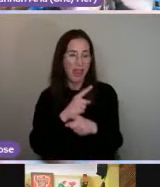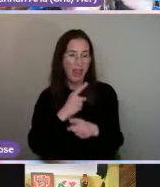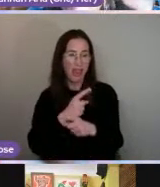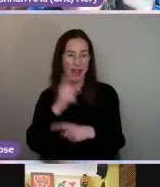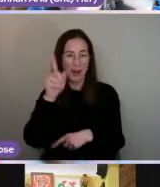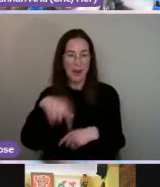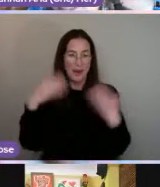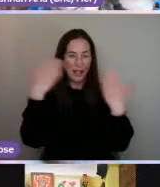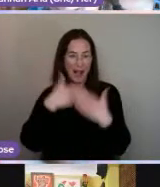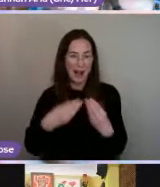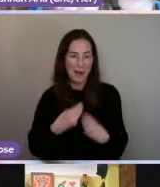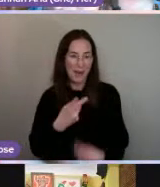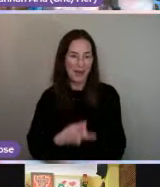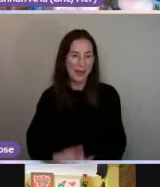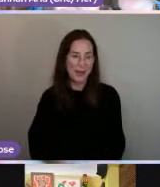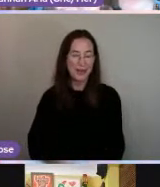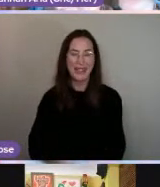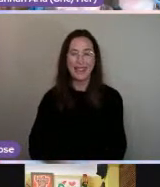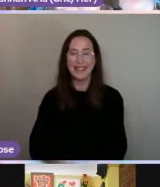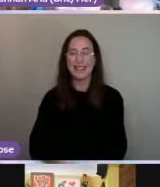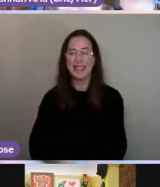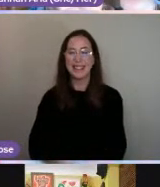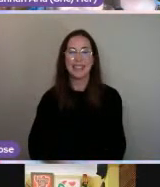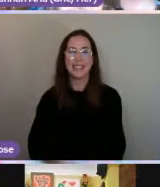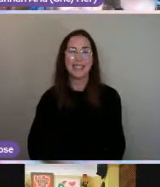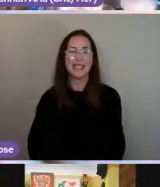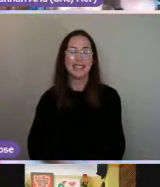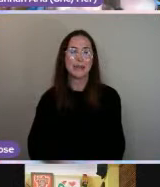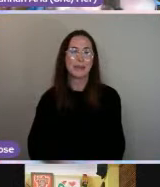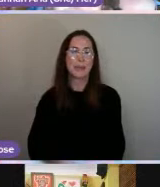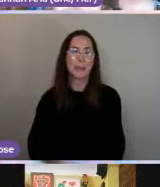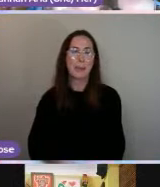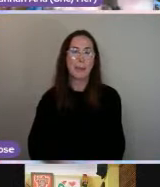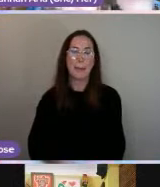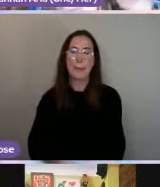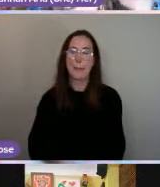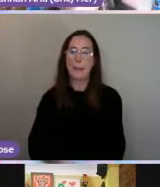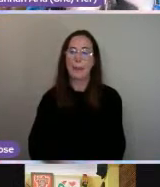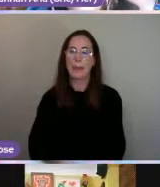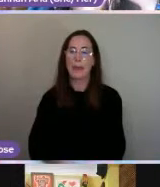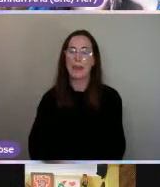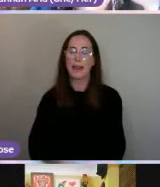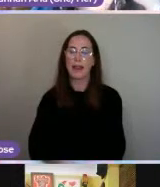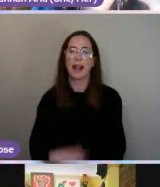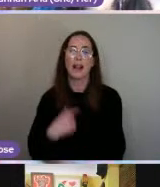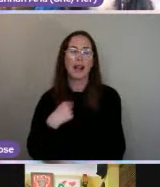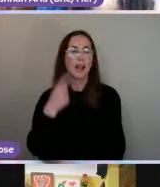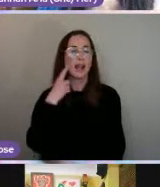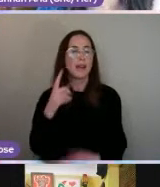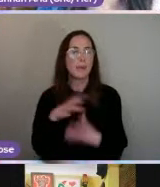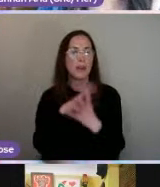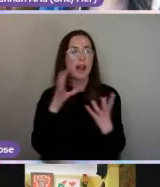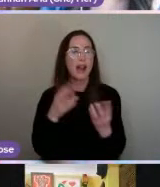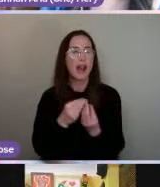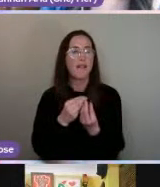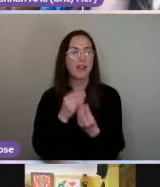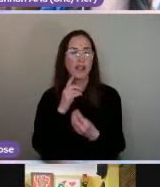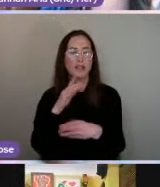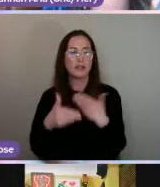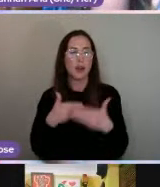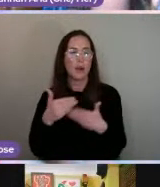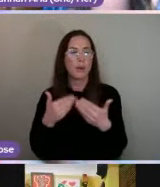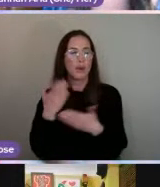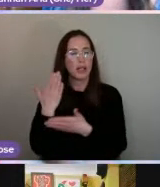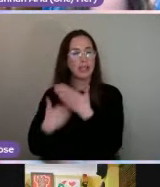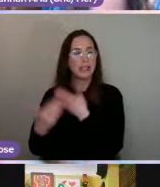night and I just think, especially with, well, with everything that is going on in history right now, it's